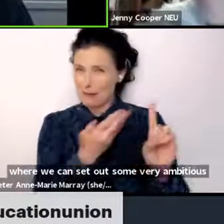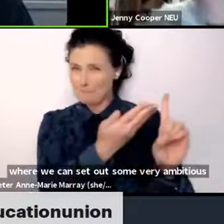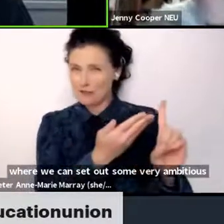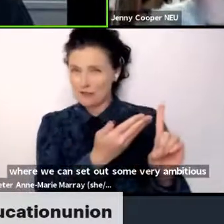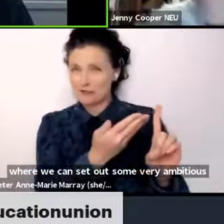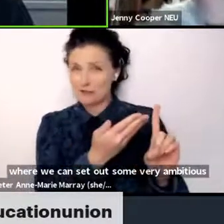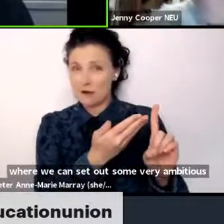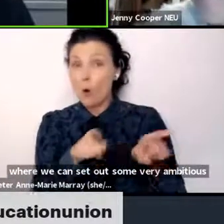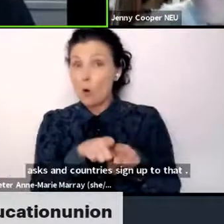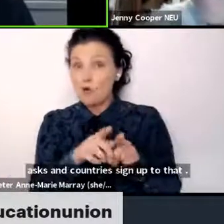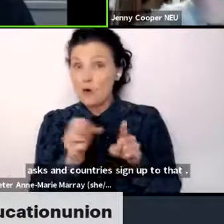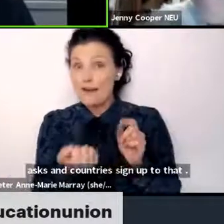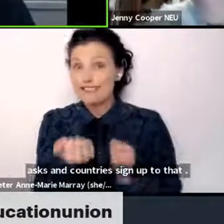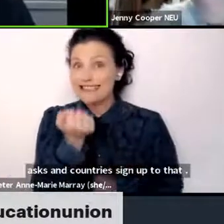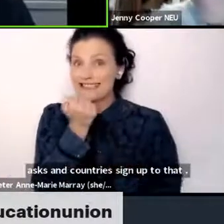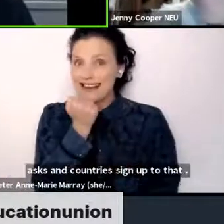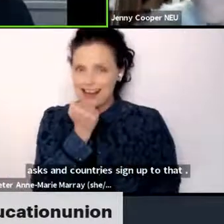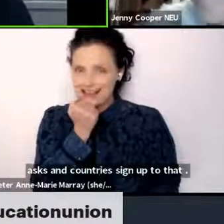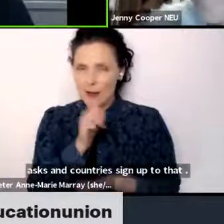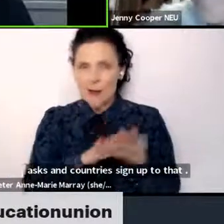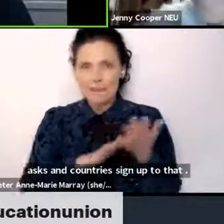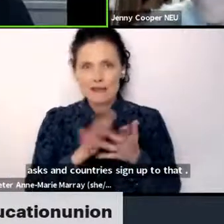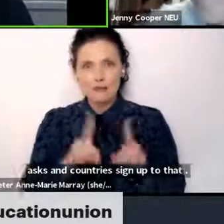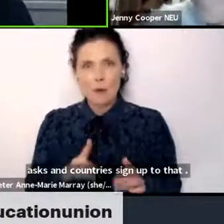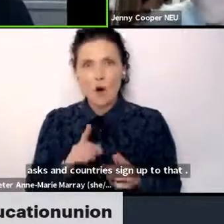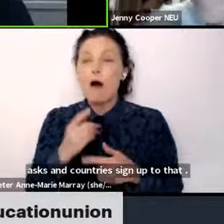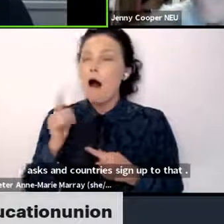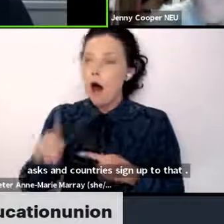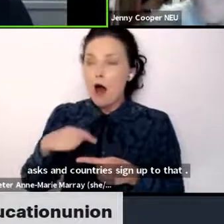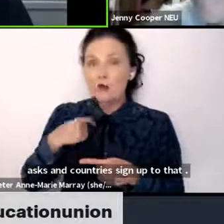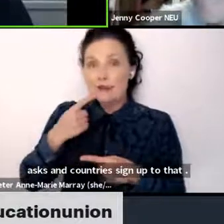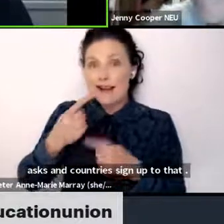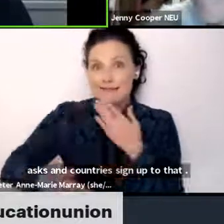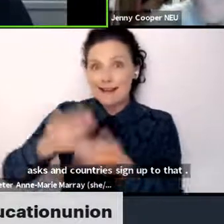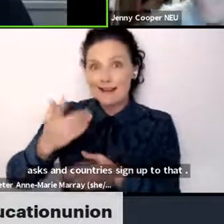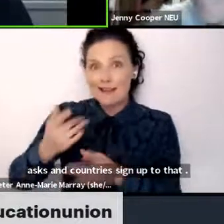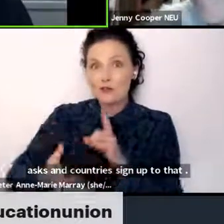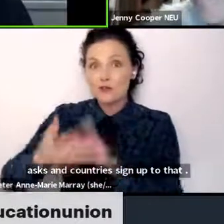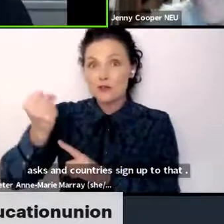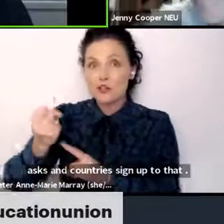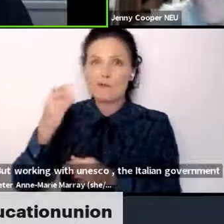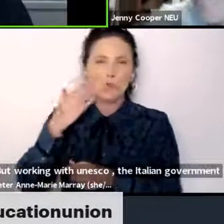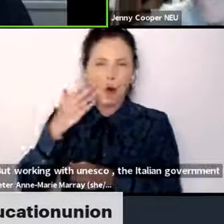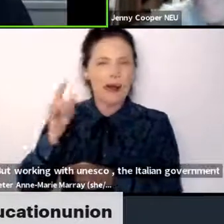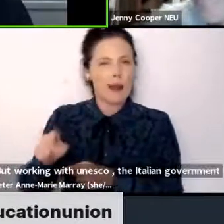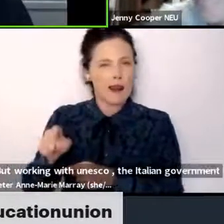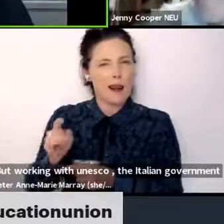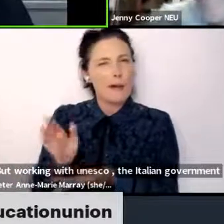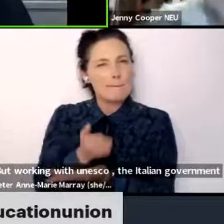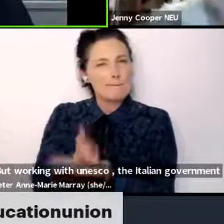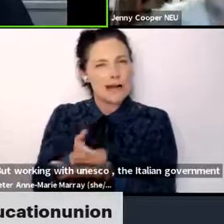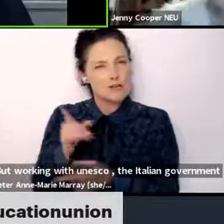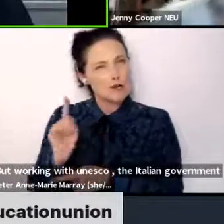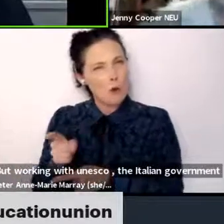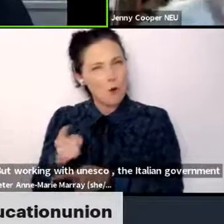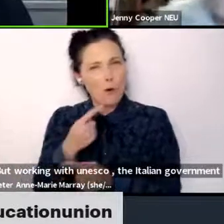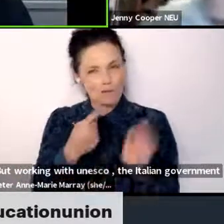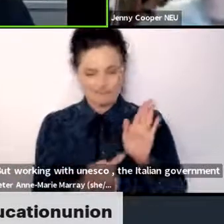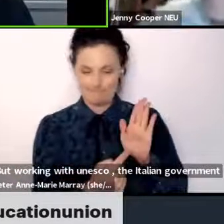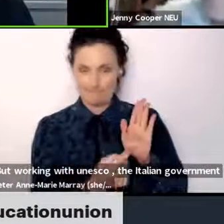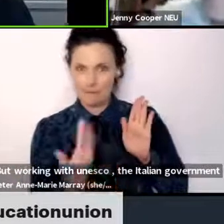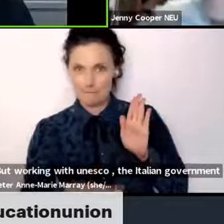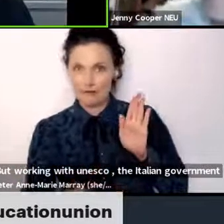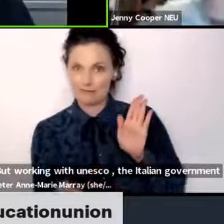dated so that we can hold those politicians to account and ensure that they deliver what they've said they're going to do